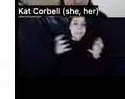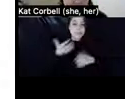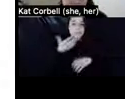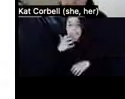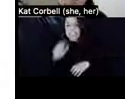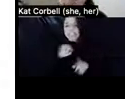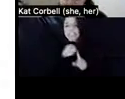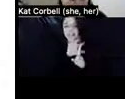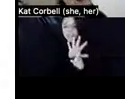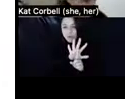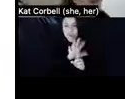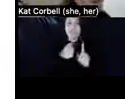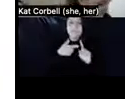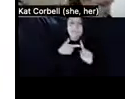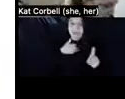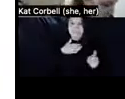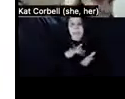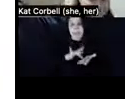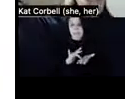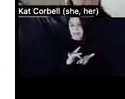Taking that would be a reasonable accommodation.